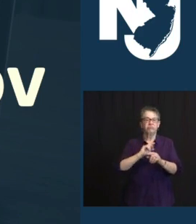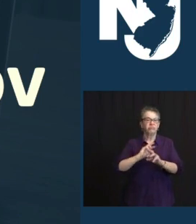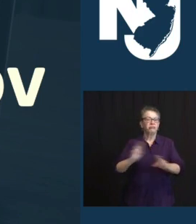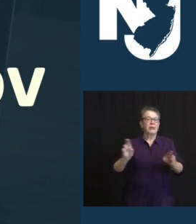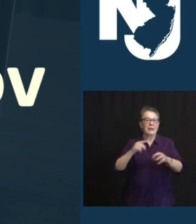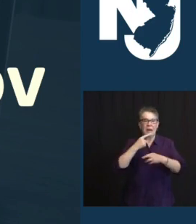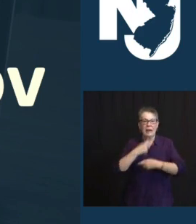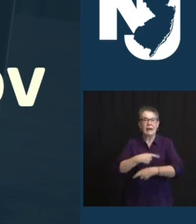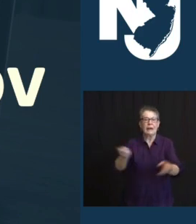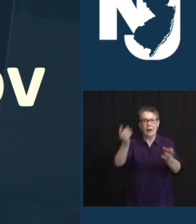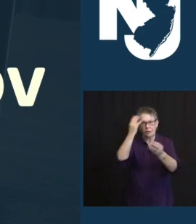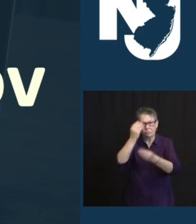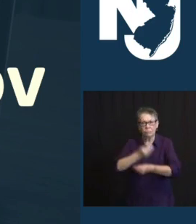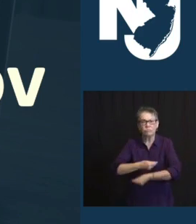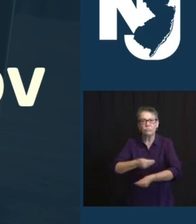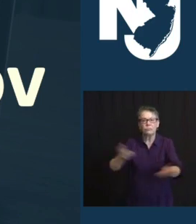PLATE.